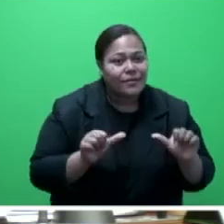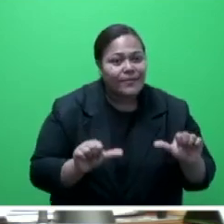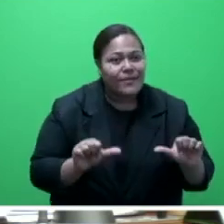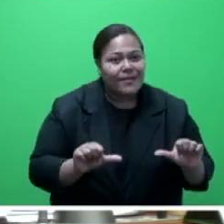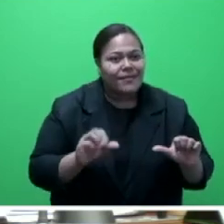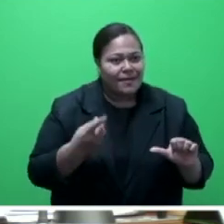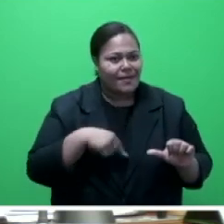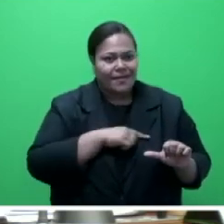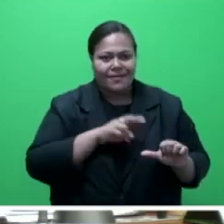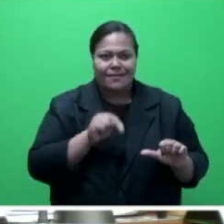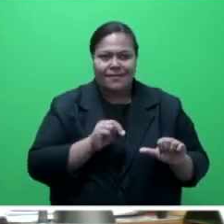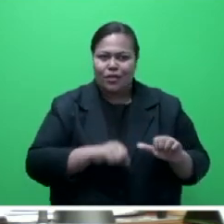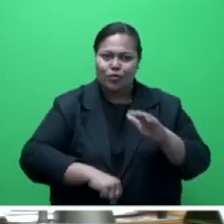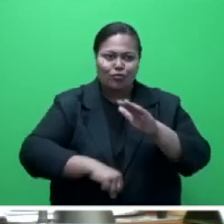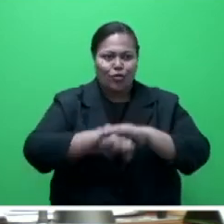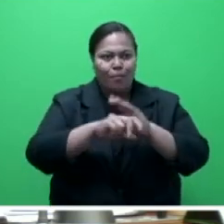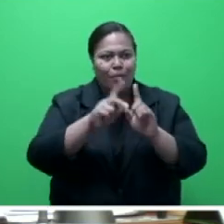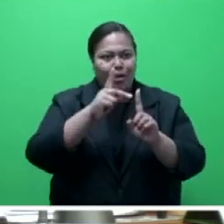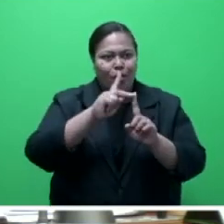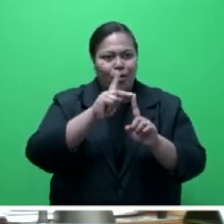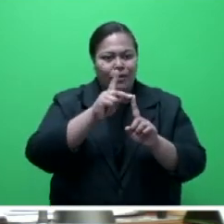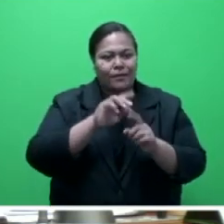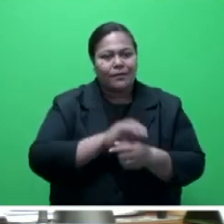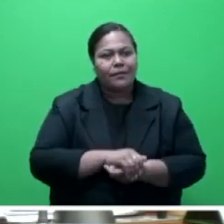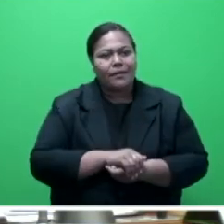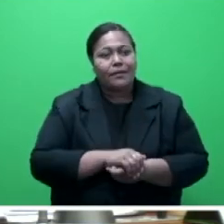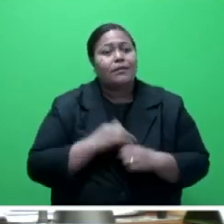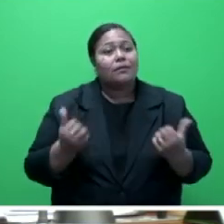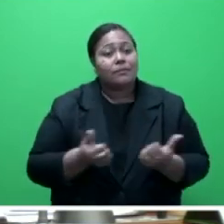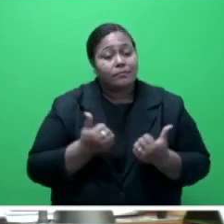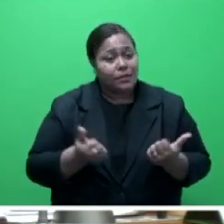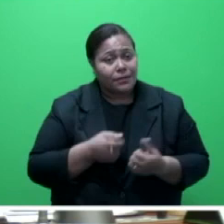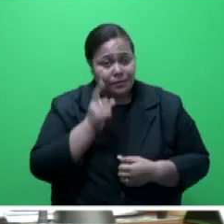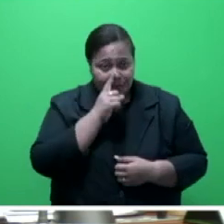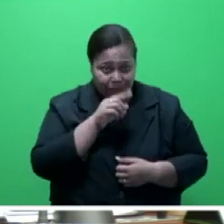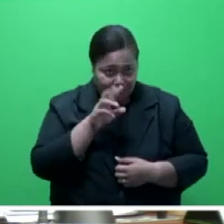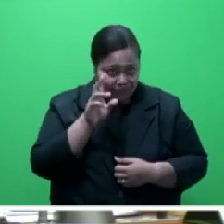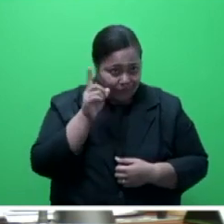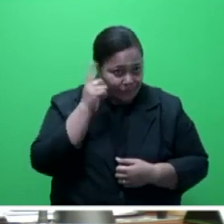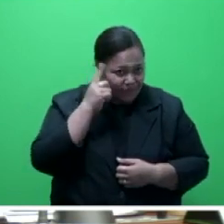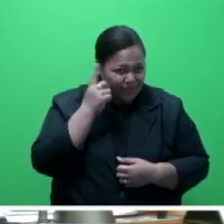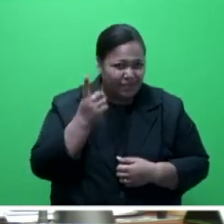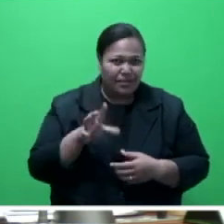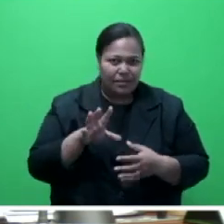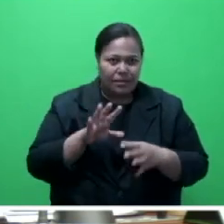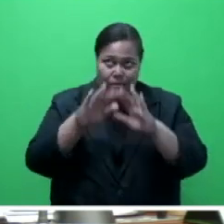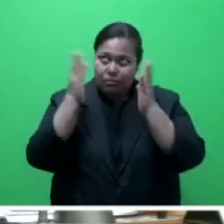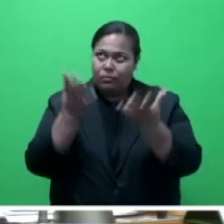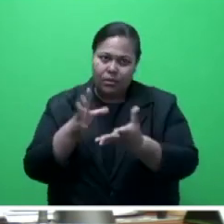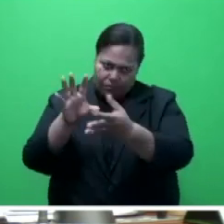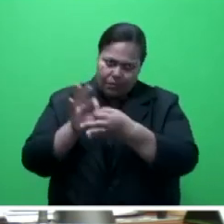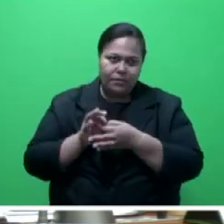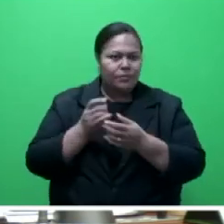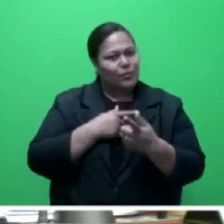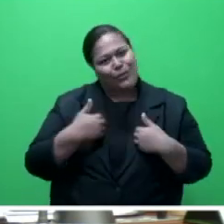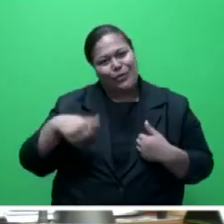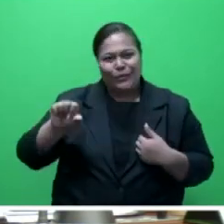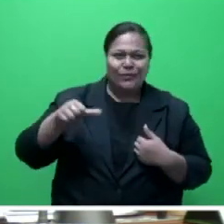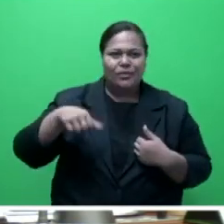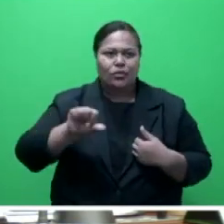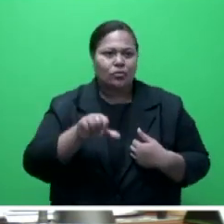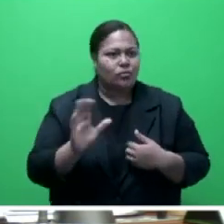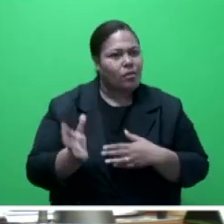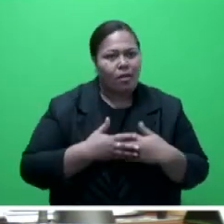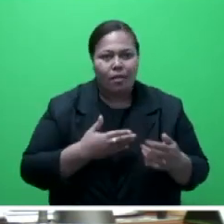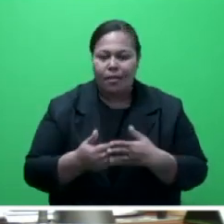of the agenda. Mr Speaker said, many still think this planet is ours to use as we like, demonstrating the